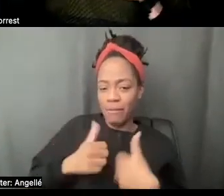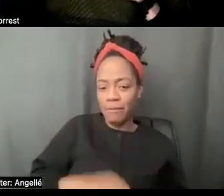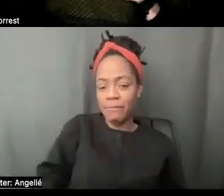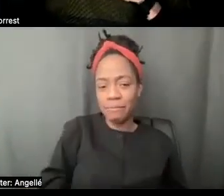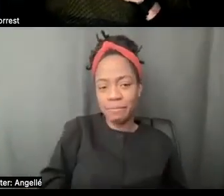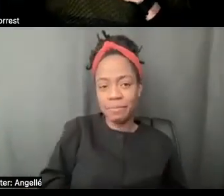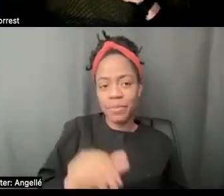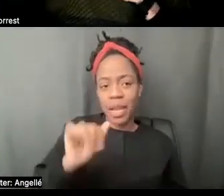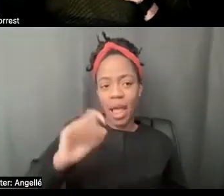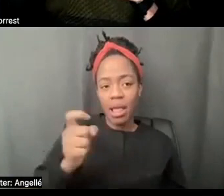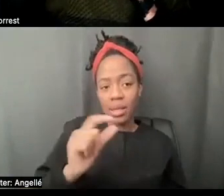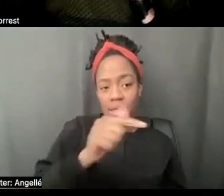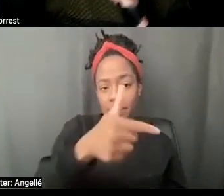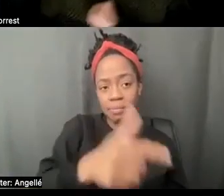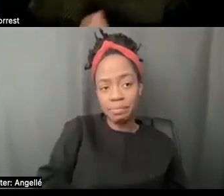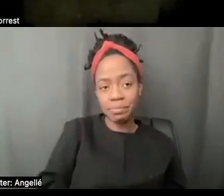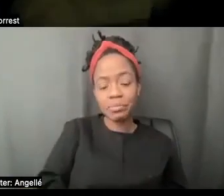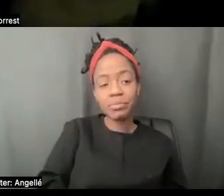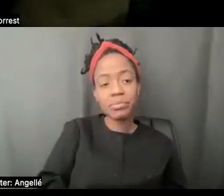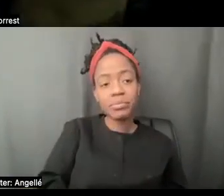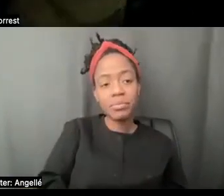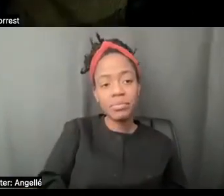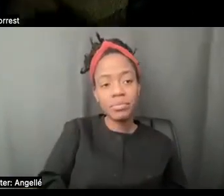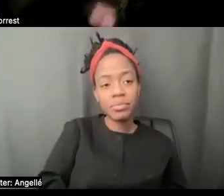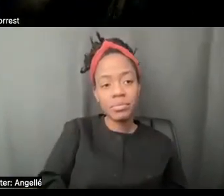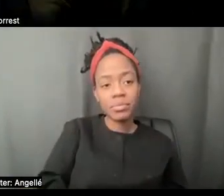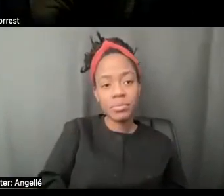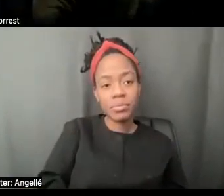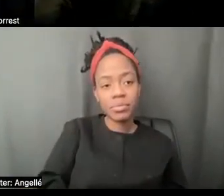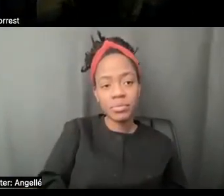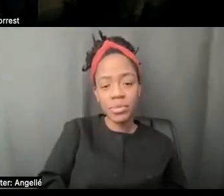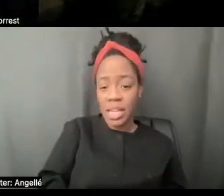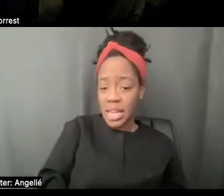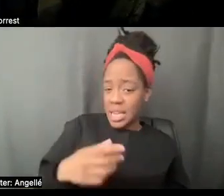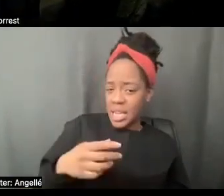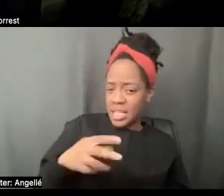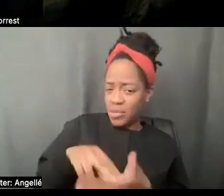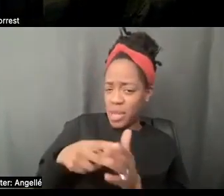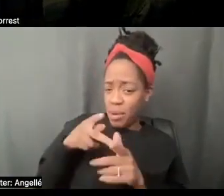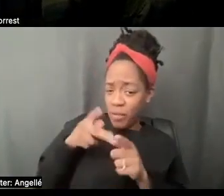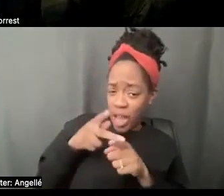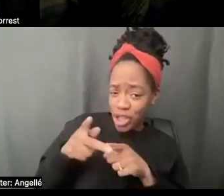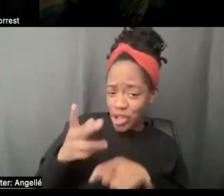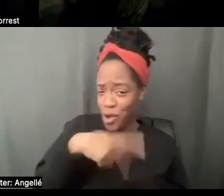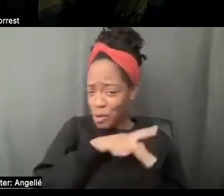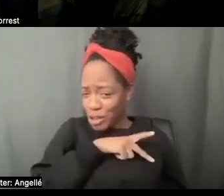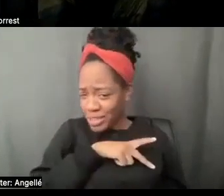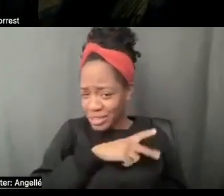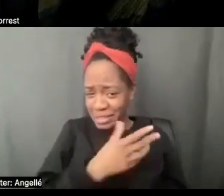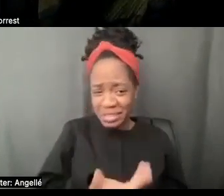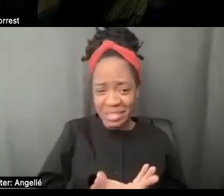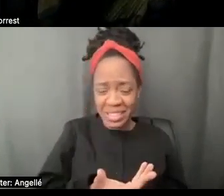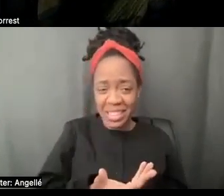Alexander. You, is this a, is this a professional question? Is this a personal question? This is a.